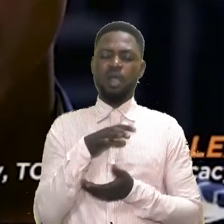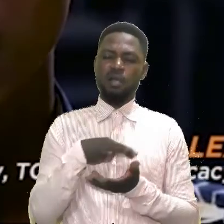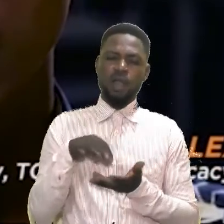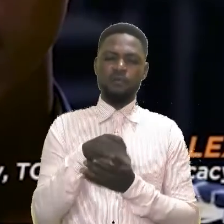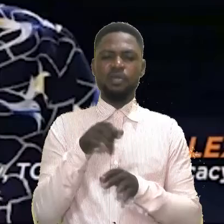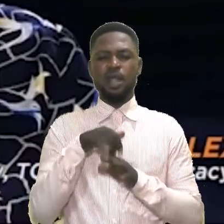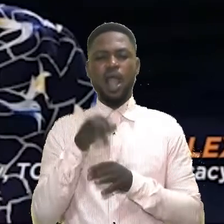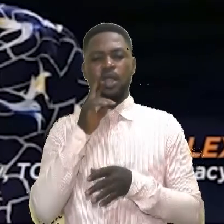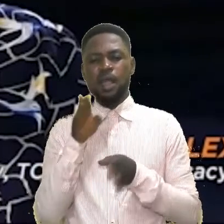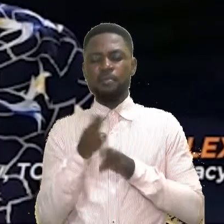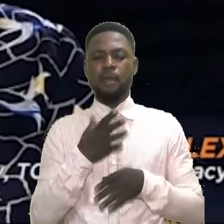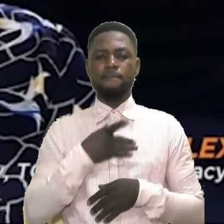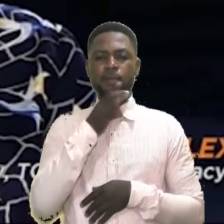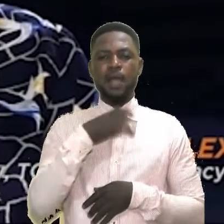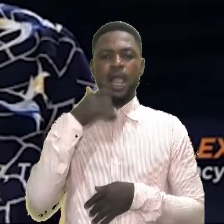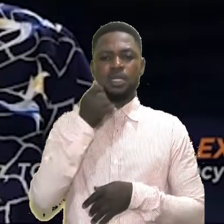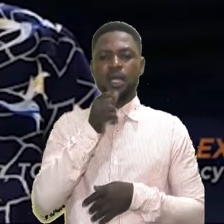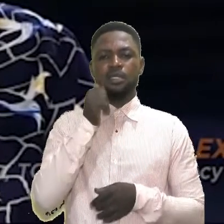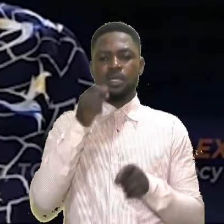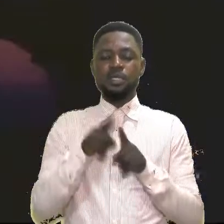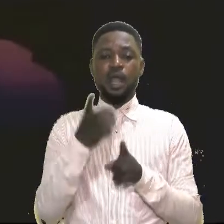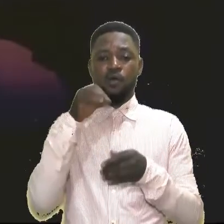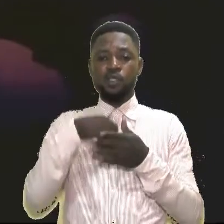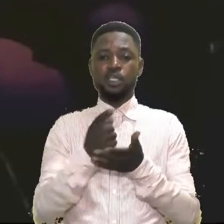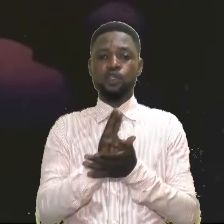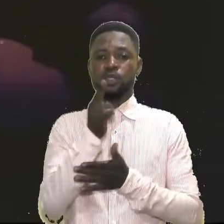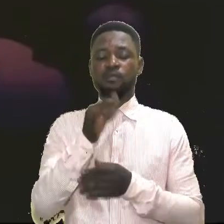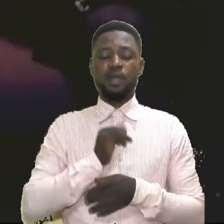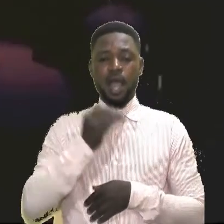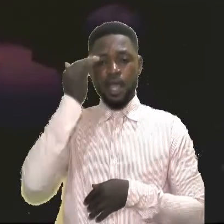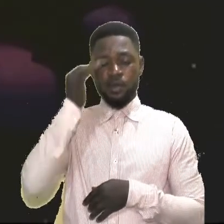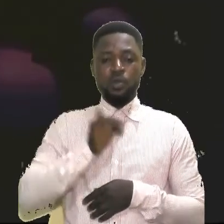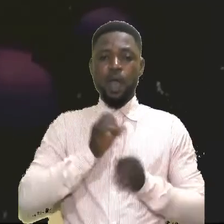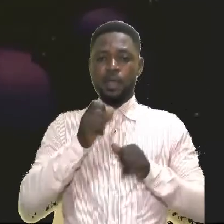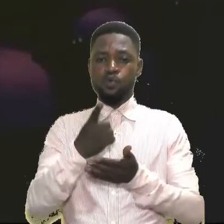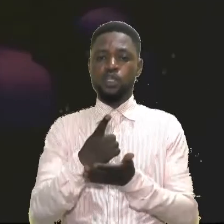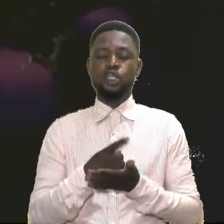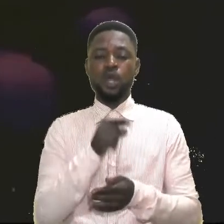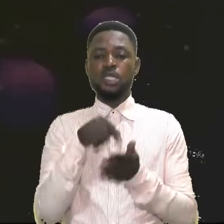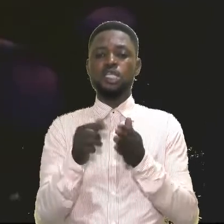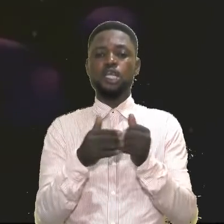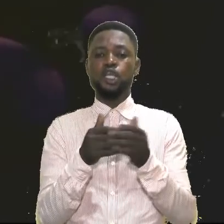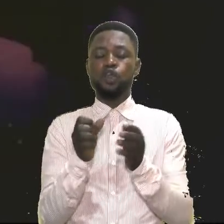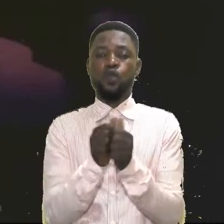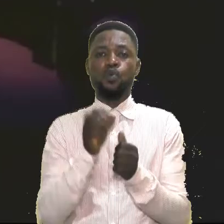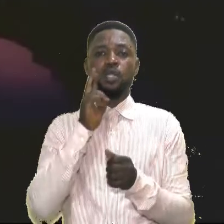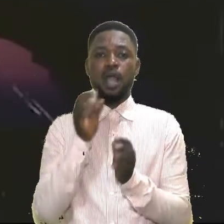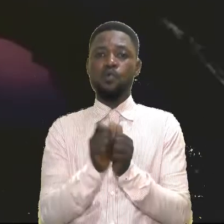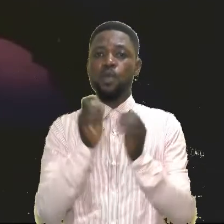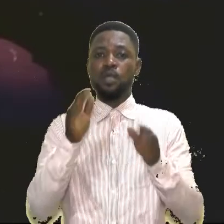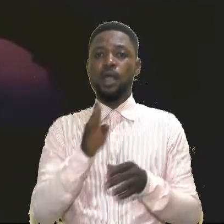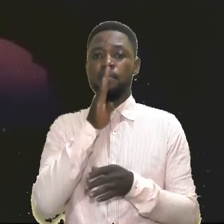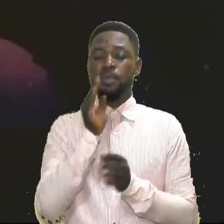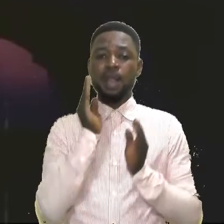at a gesture. My elder sister was in the university at this point in time. I knew I could discuss these issues with her